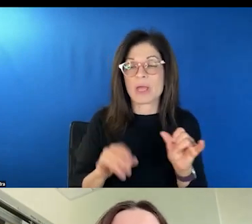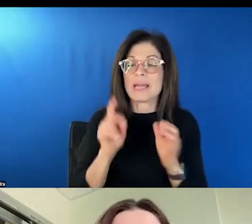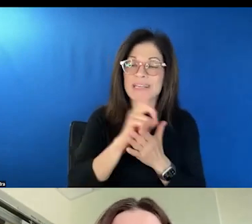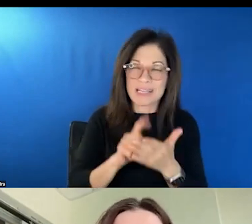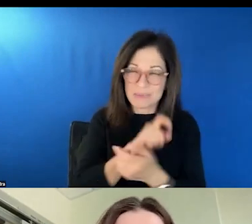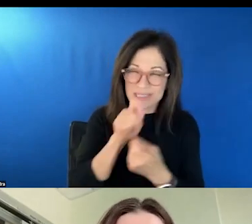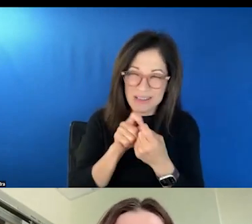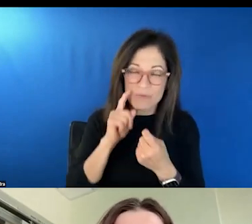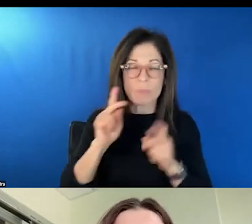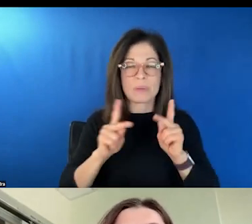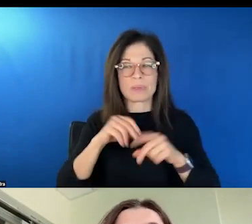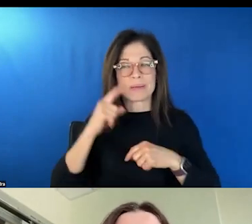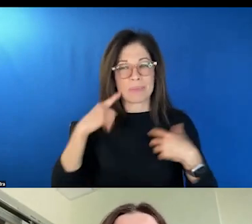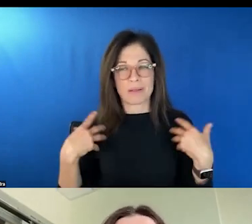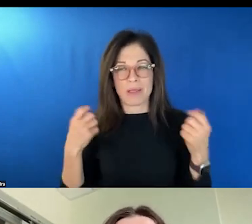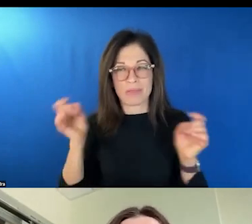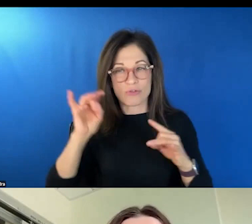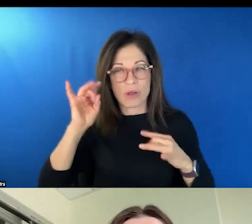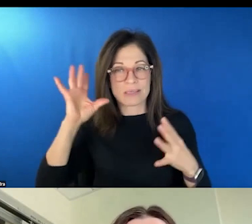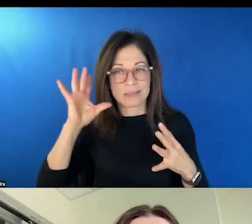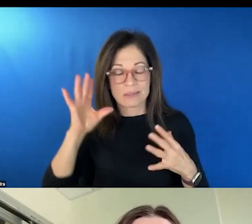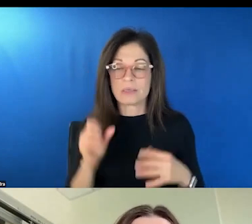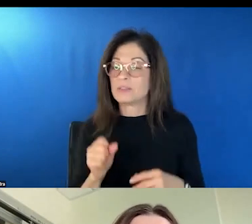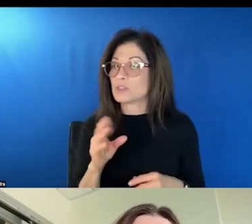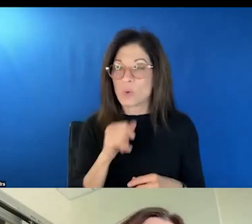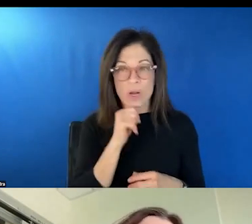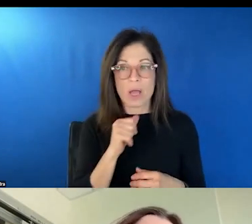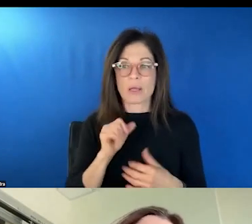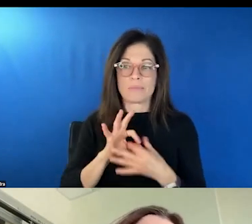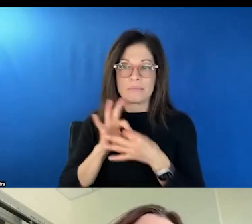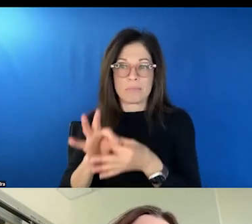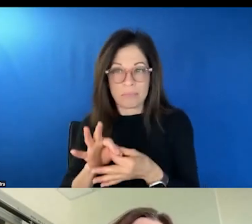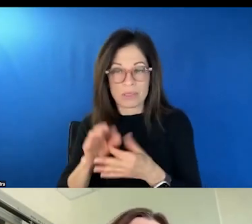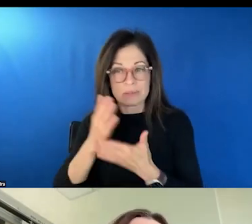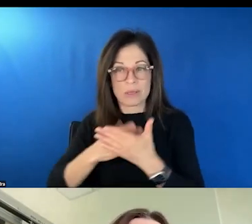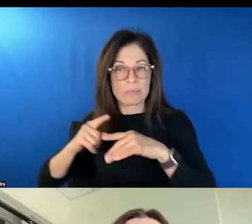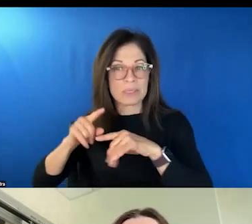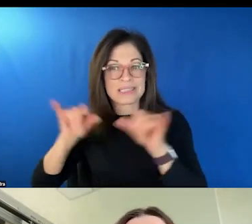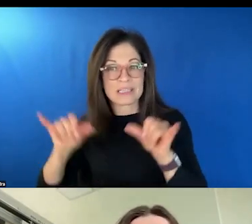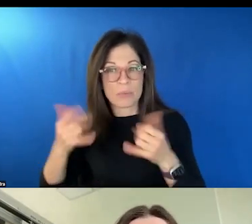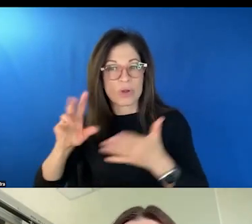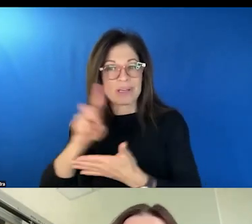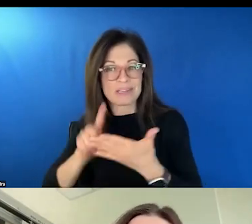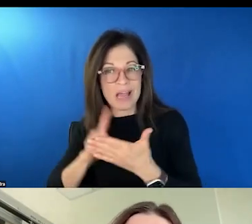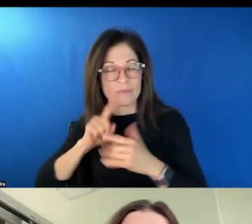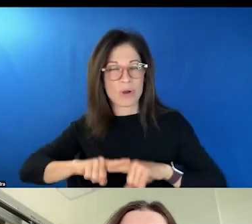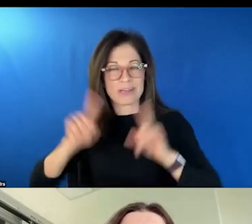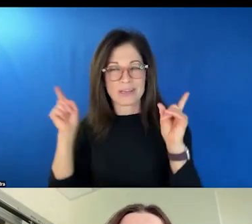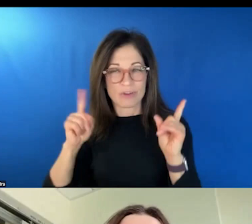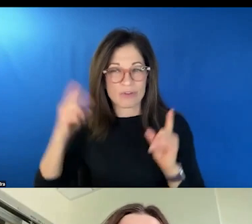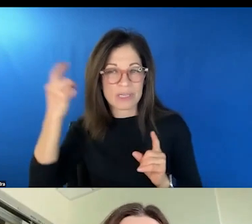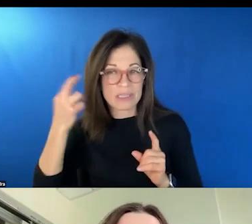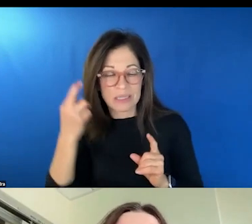for people in mental health crisis. That way we're not piggybacking on some system that was designed for a completely separate purpose,